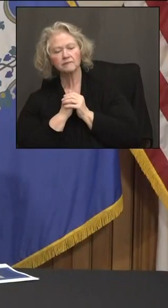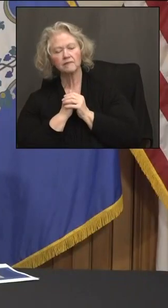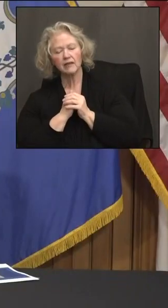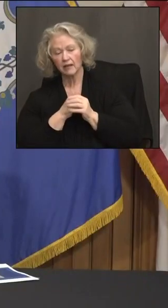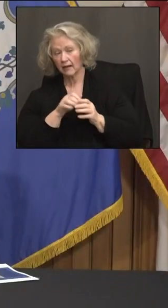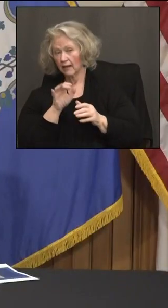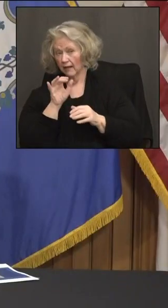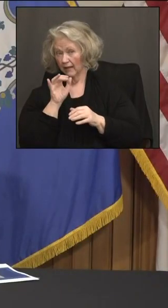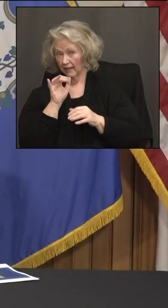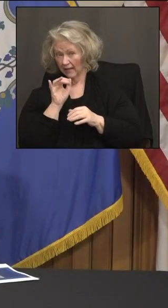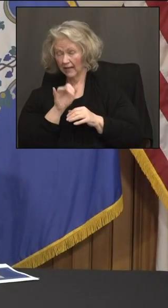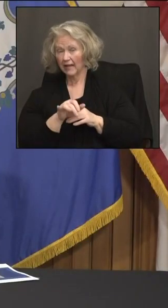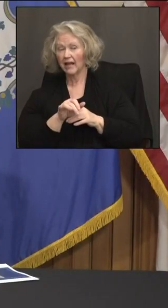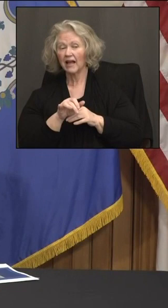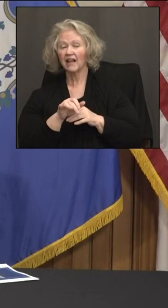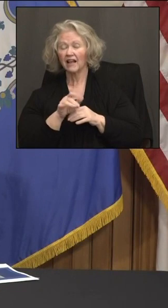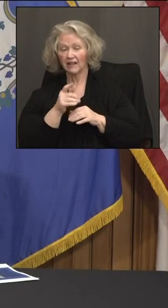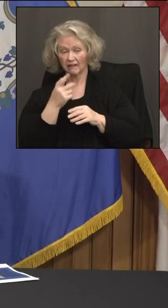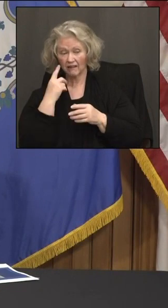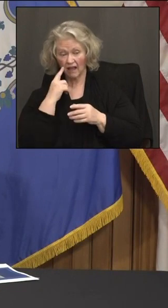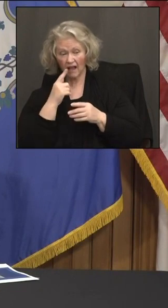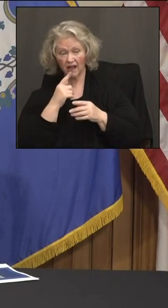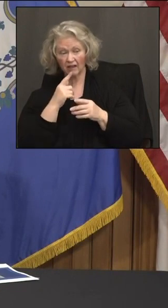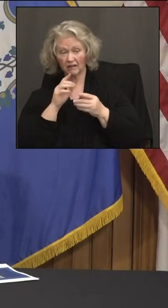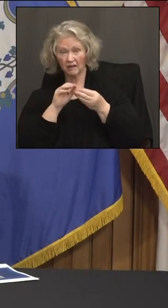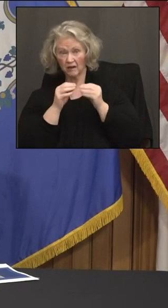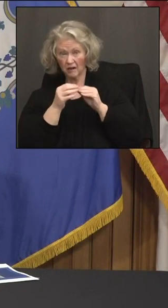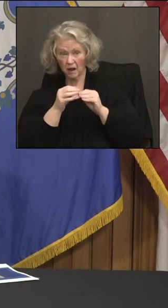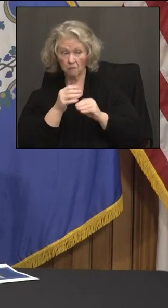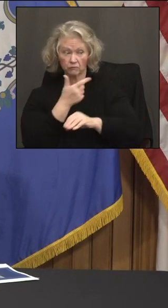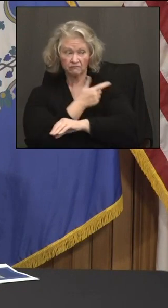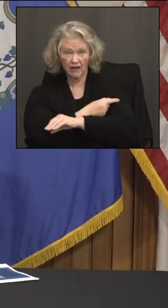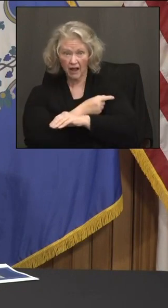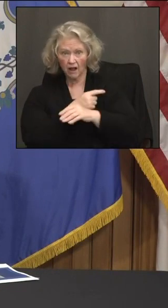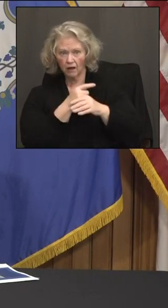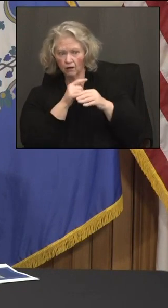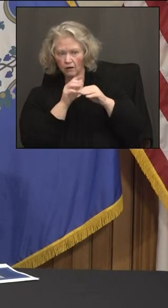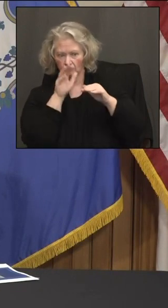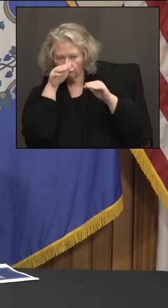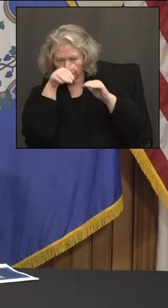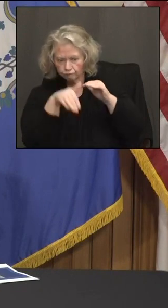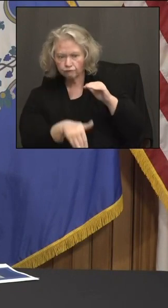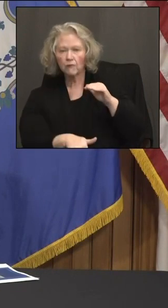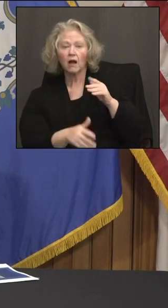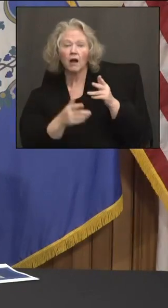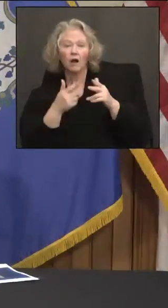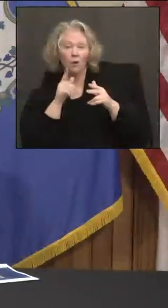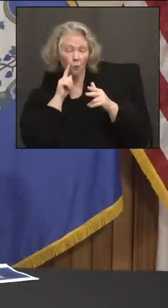rates did dramatically trend downward, would that cause you any pause in the current reopening timeline?